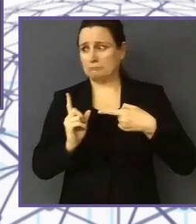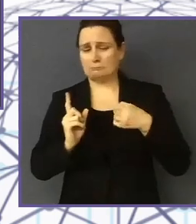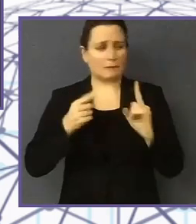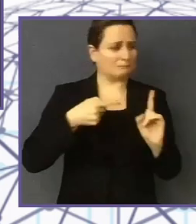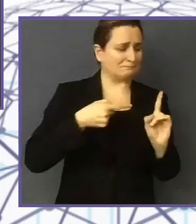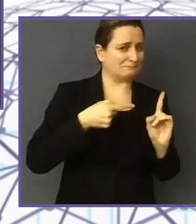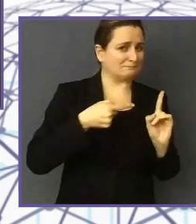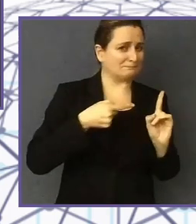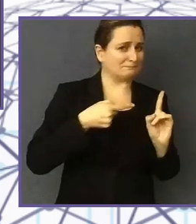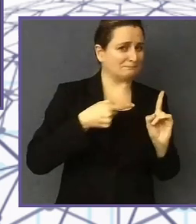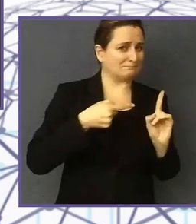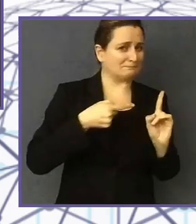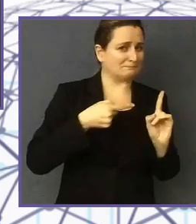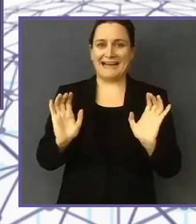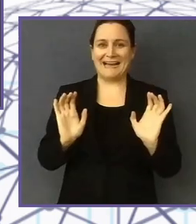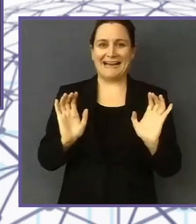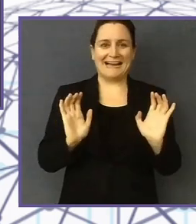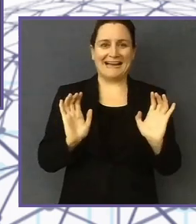Don't do that.